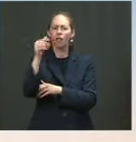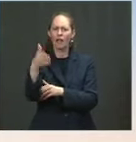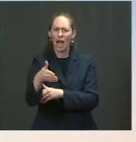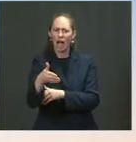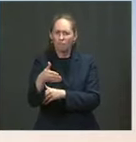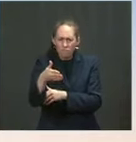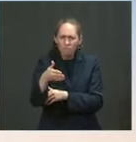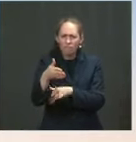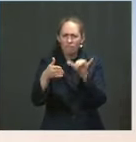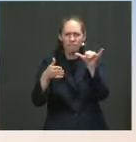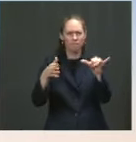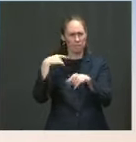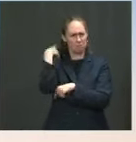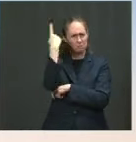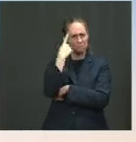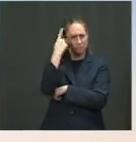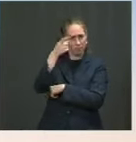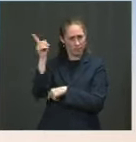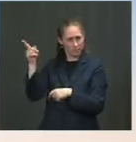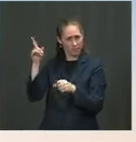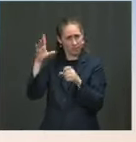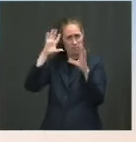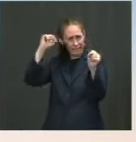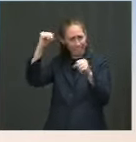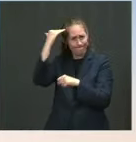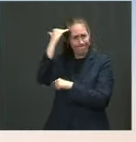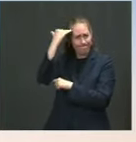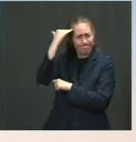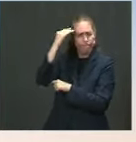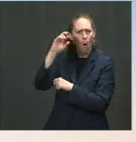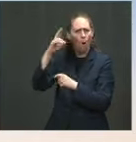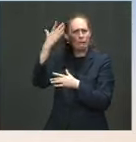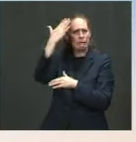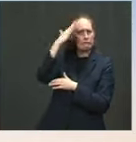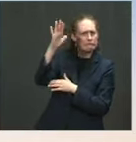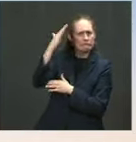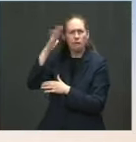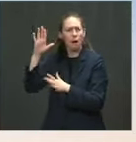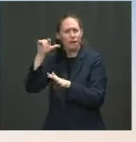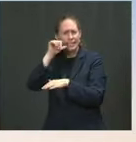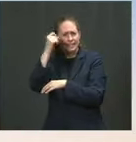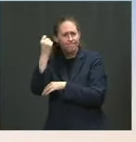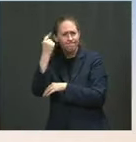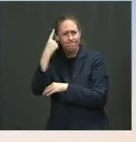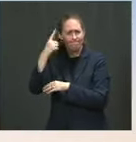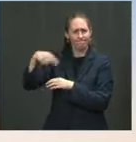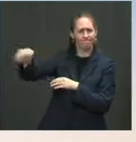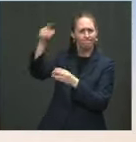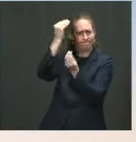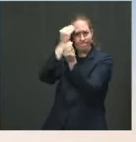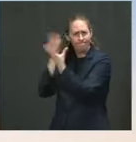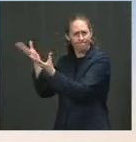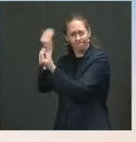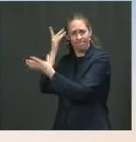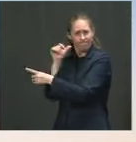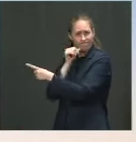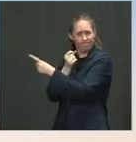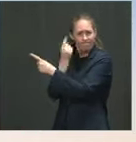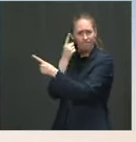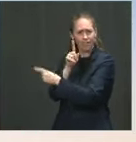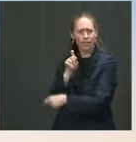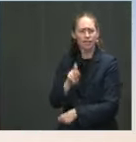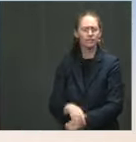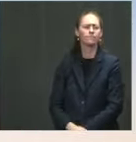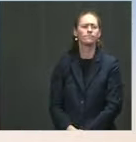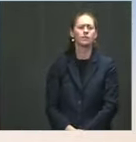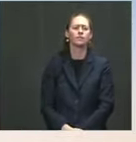misapplying the intelligence when he makes these public statements? The president was referring to al-Qaeda's capability to